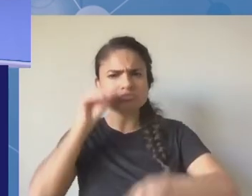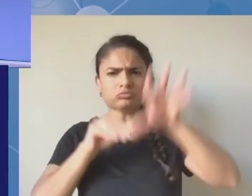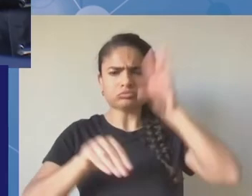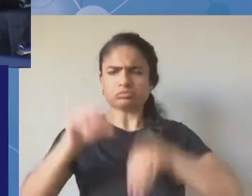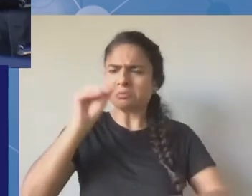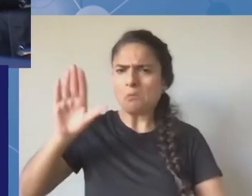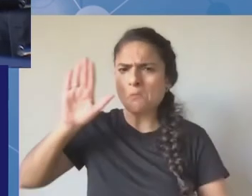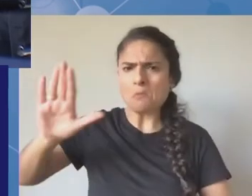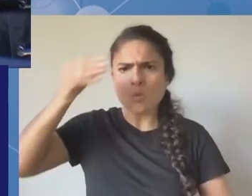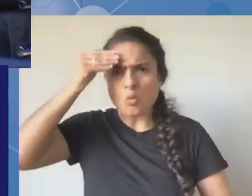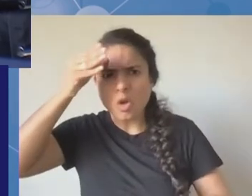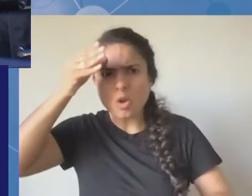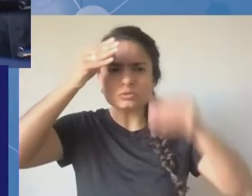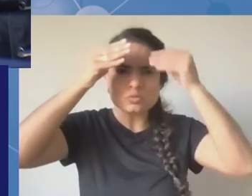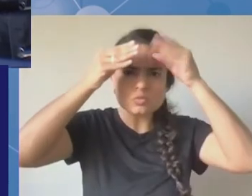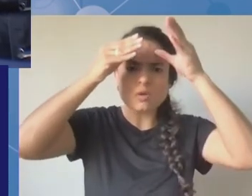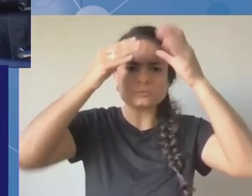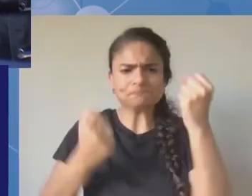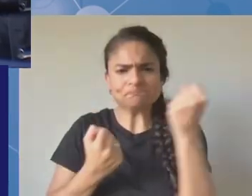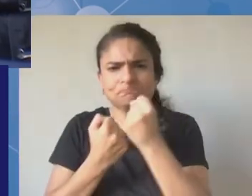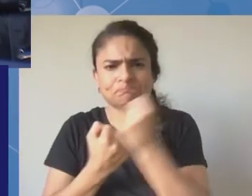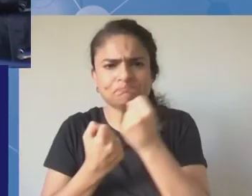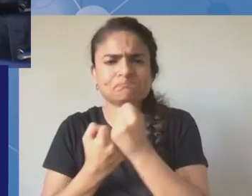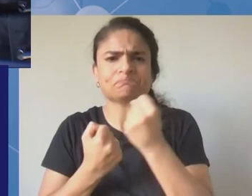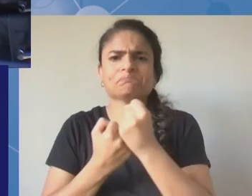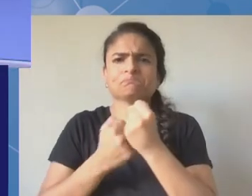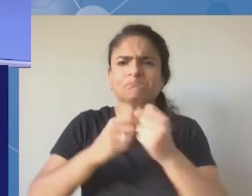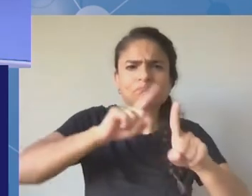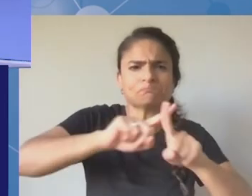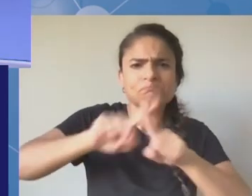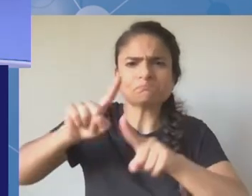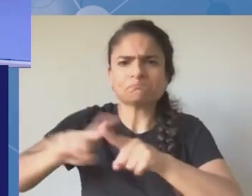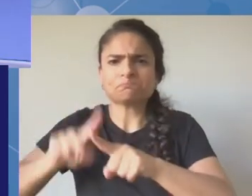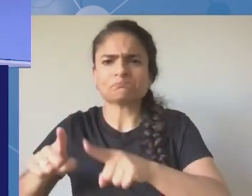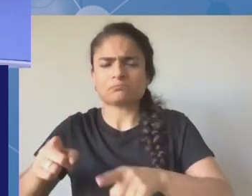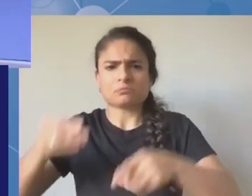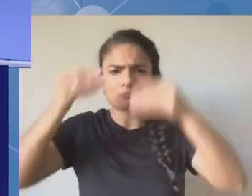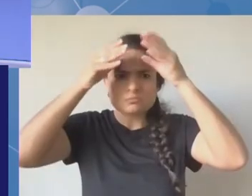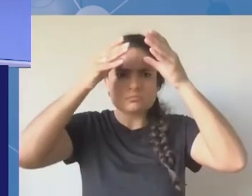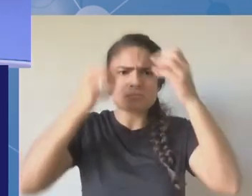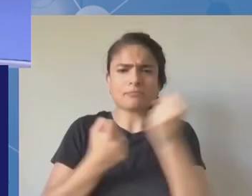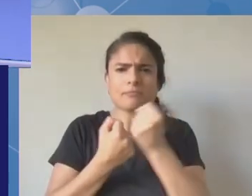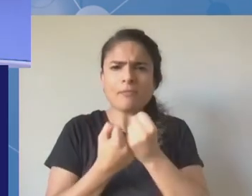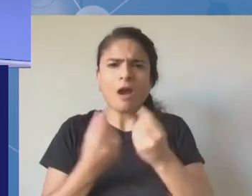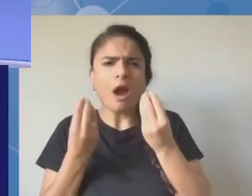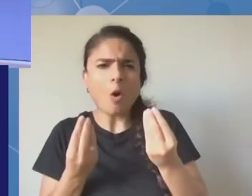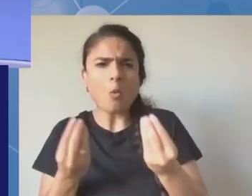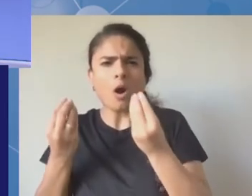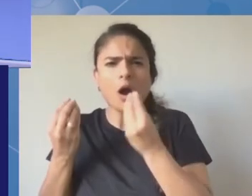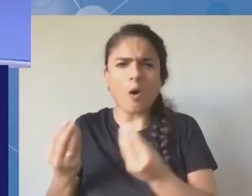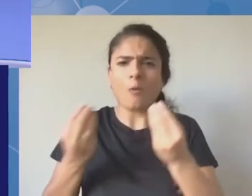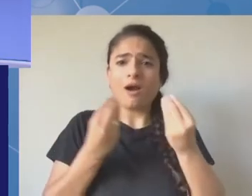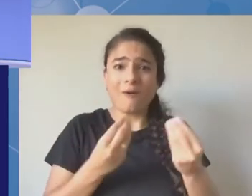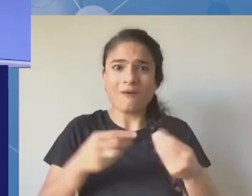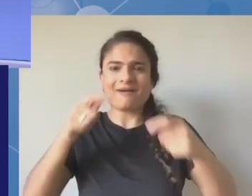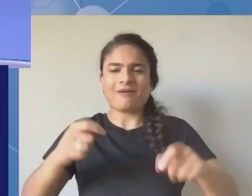and the host country for the wonderful support and incredible strength you have